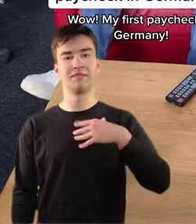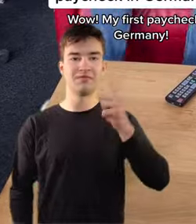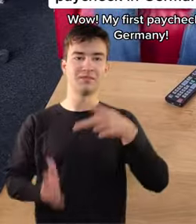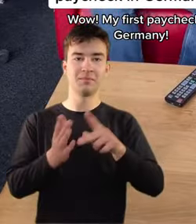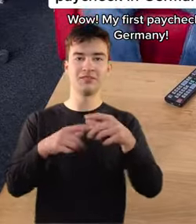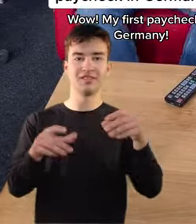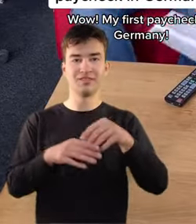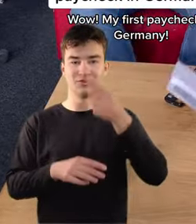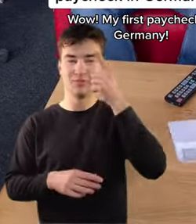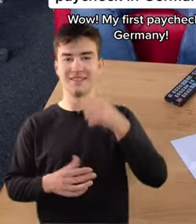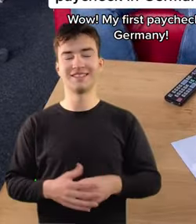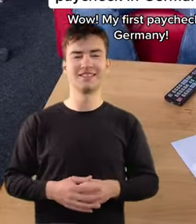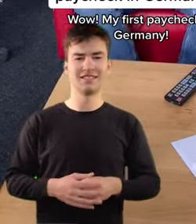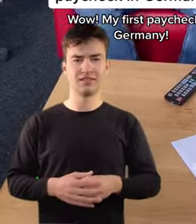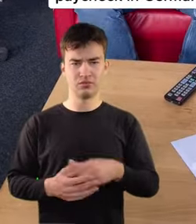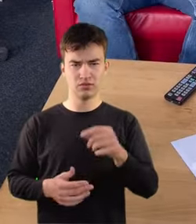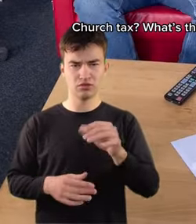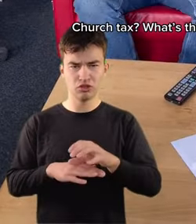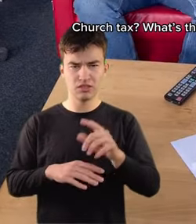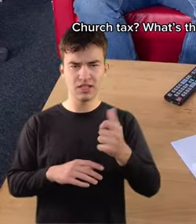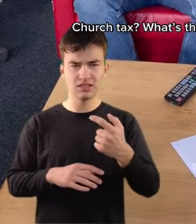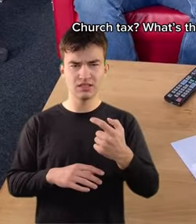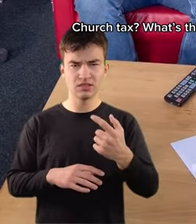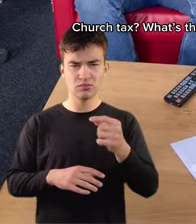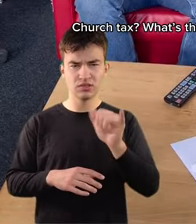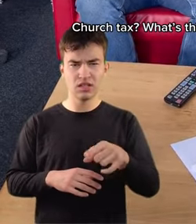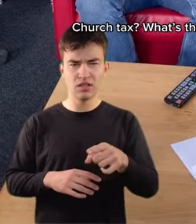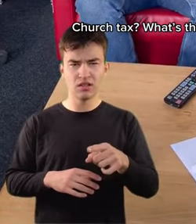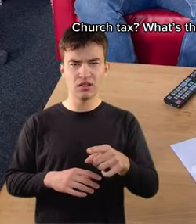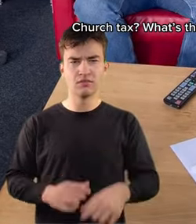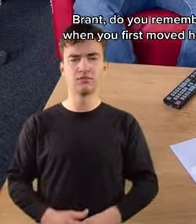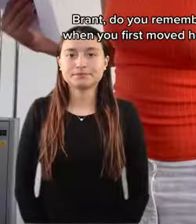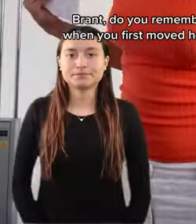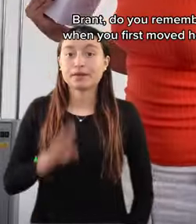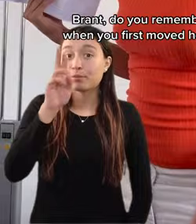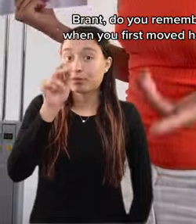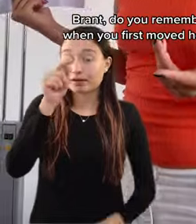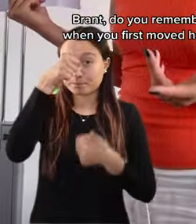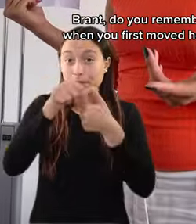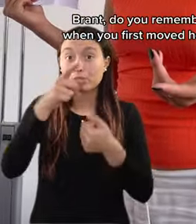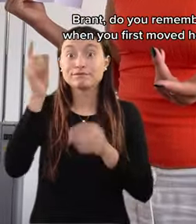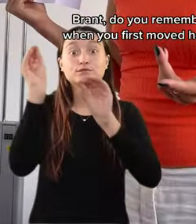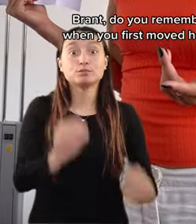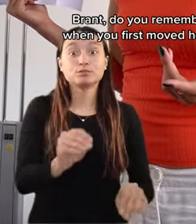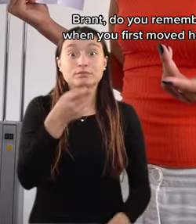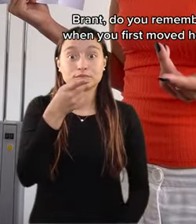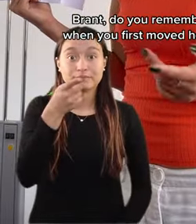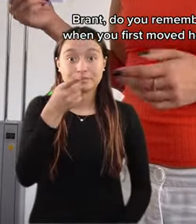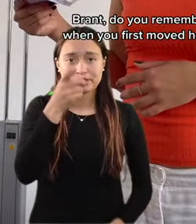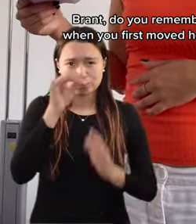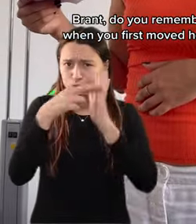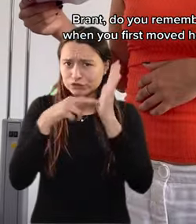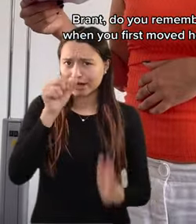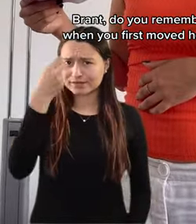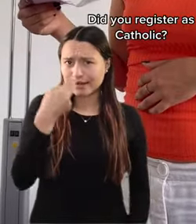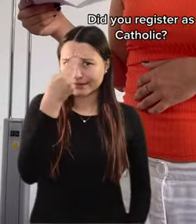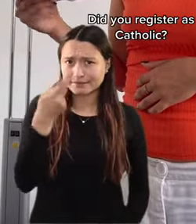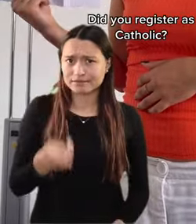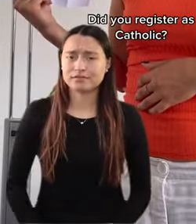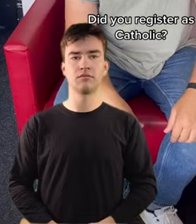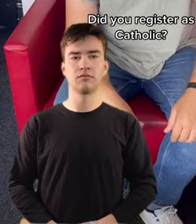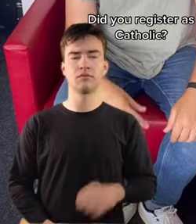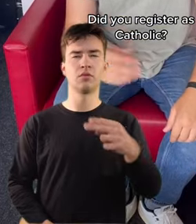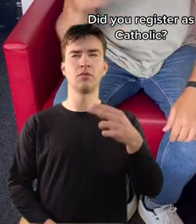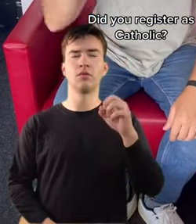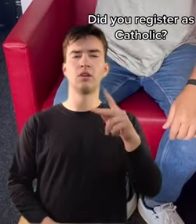Wow, my first paycheck in Germany? Church tax? What's this? Brand, do you remember when you first moved here? Did you register as